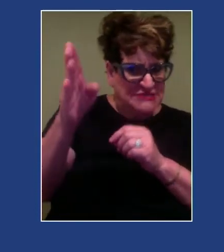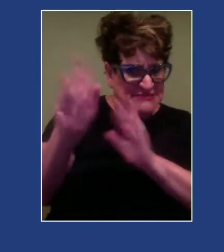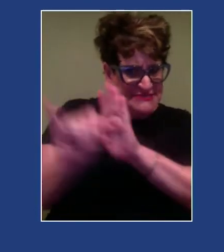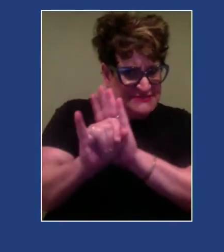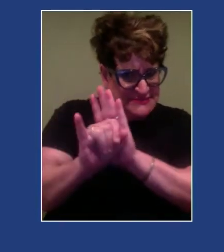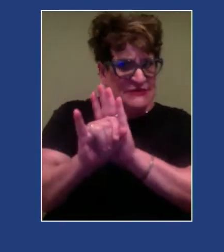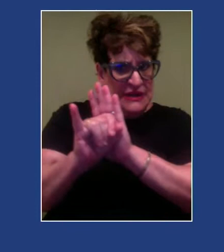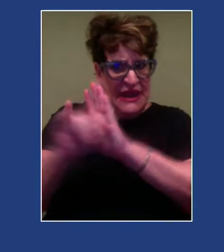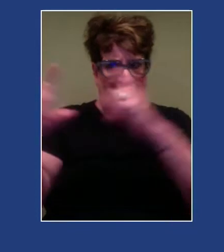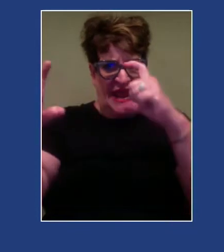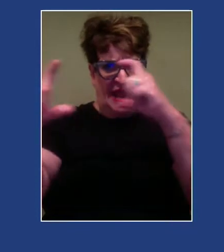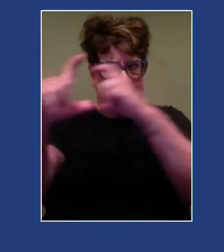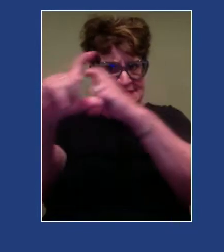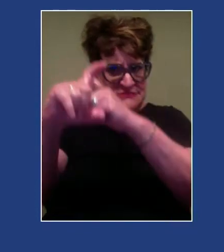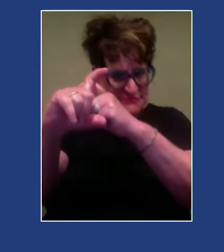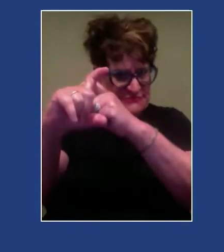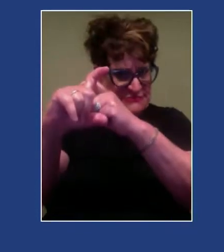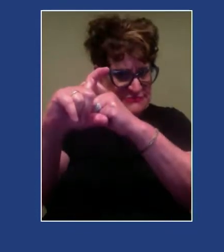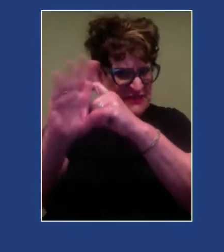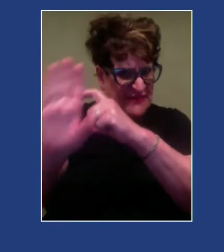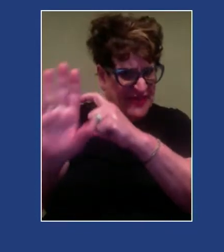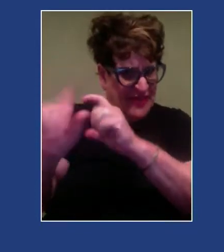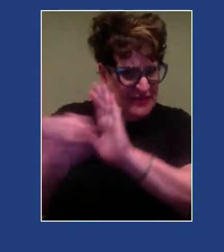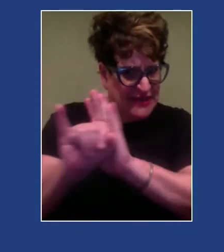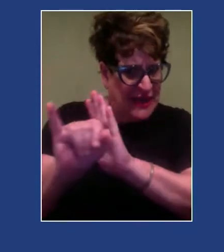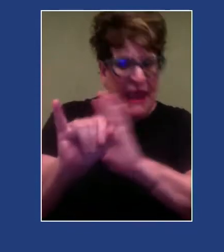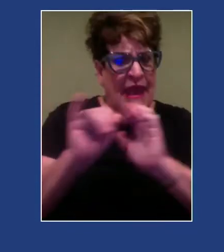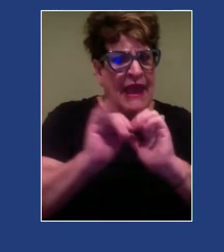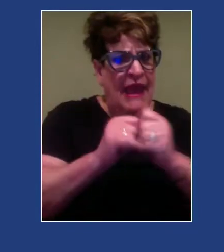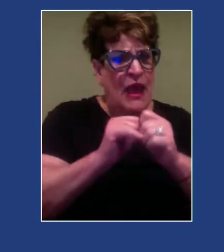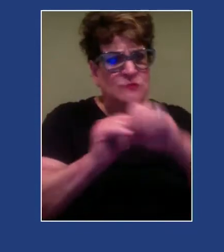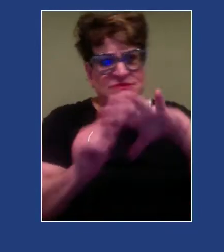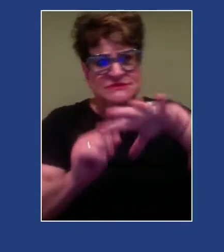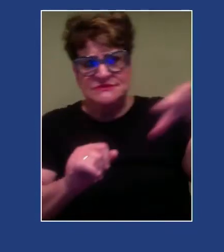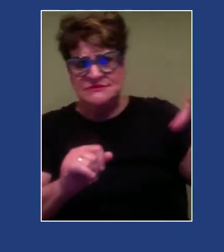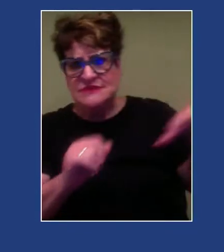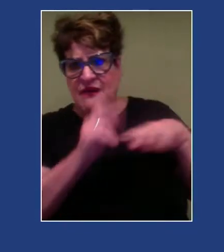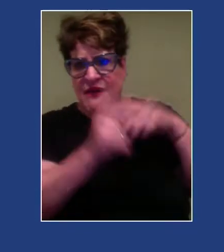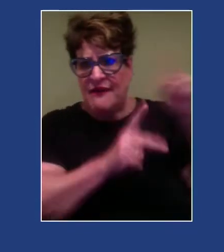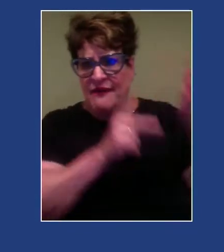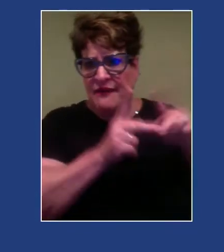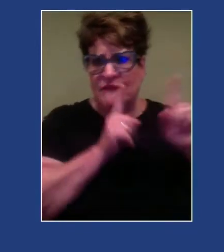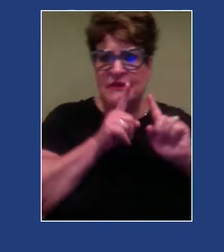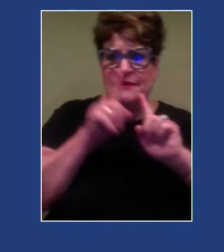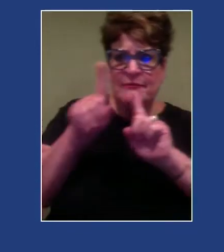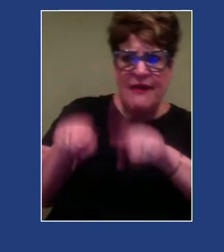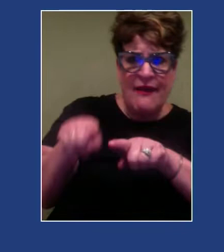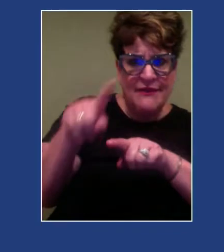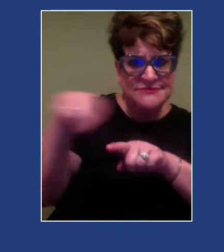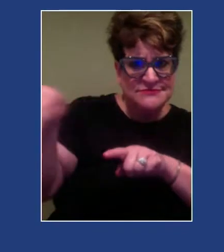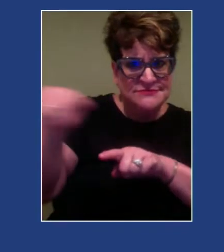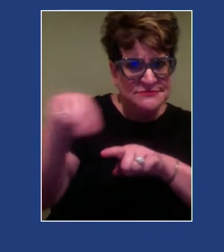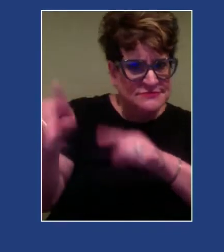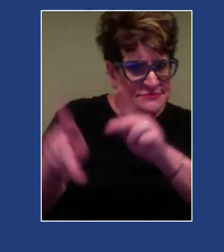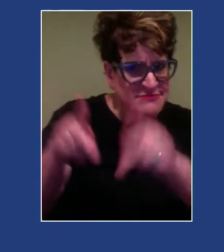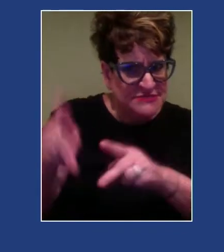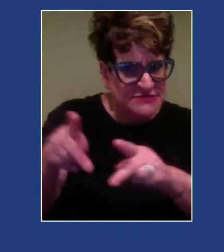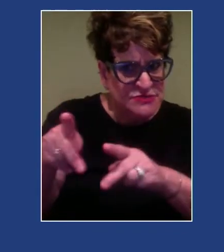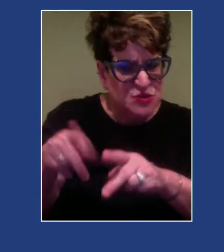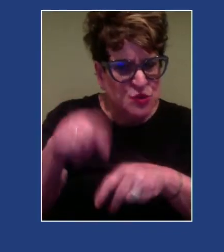and how society responds to those folks, we have to pay attention to how are we